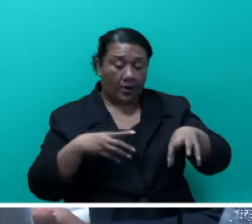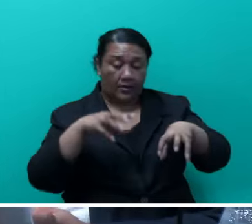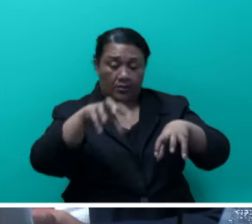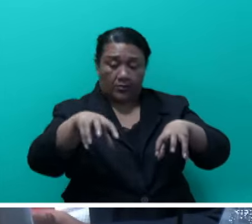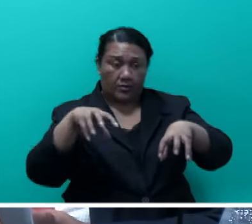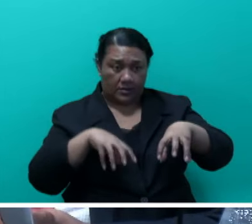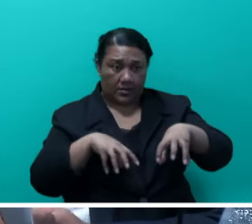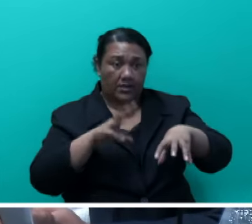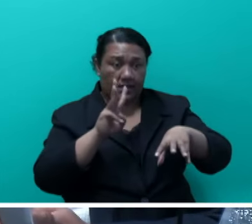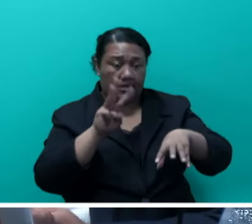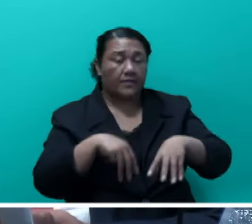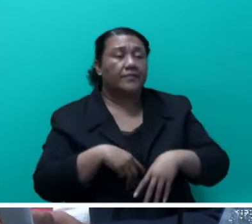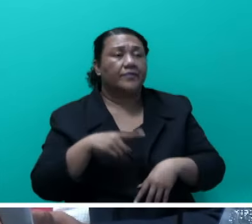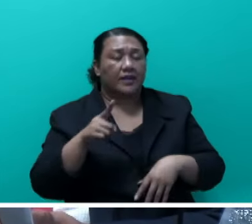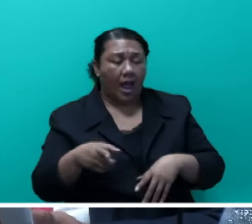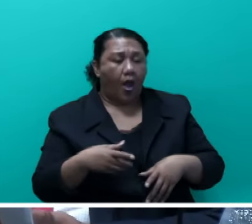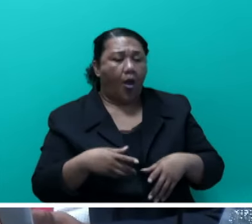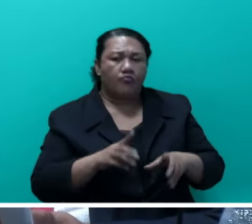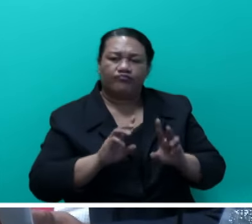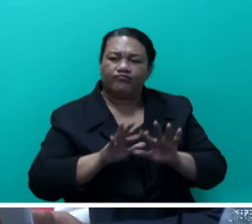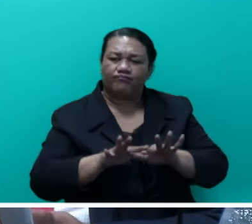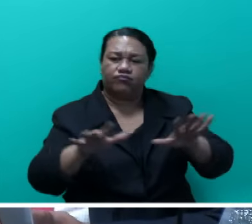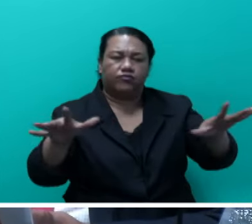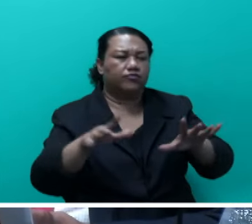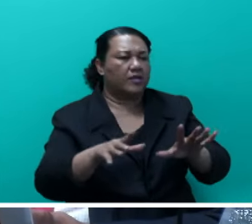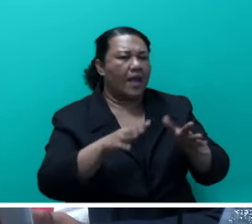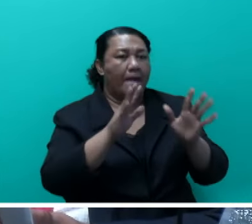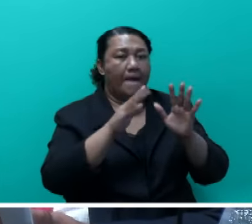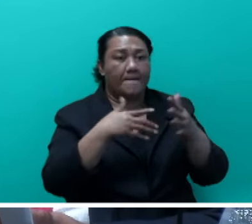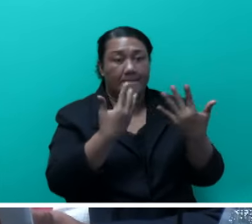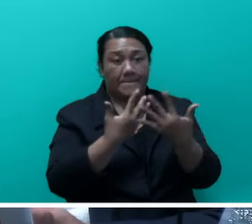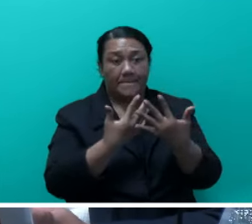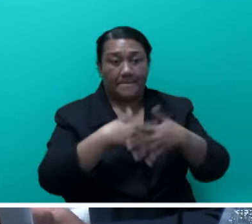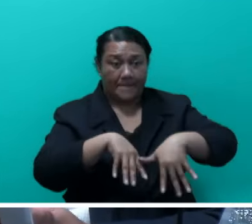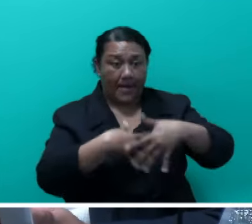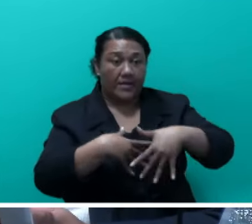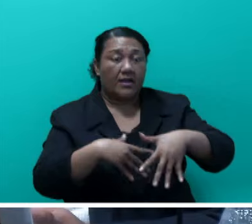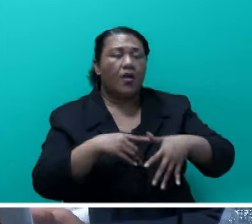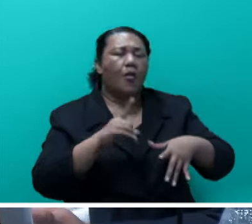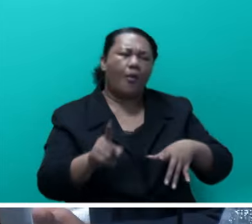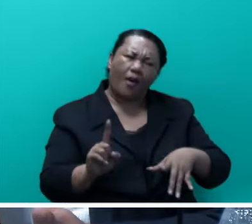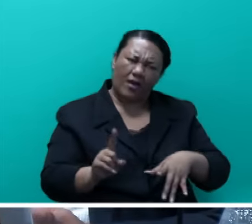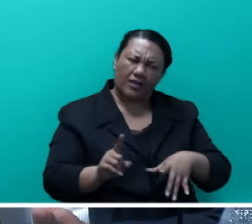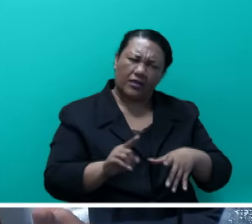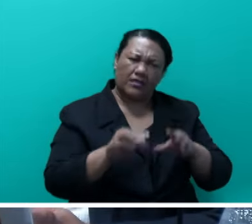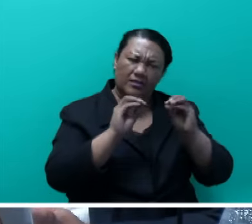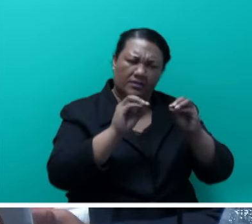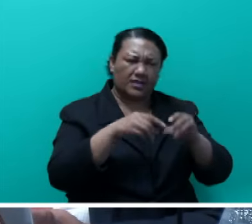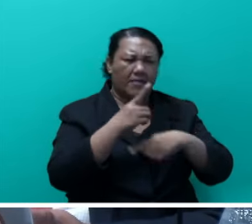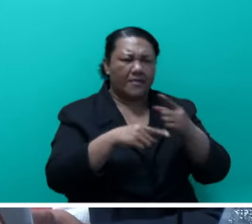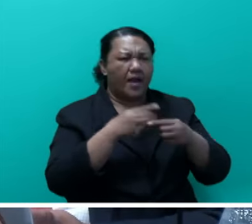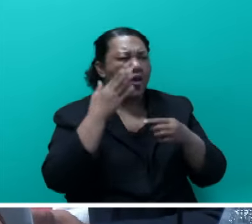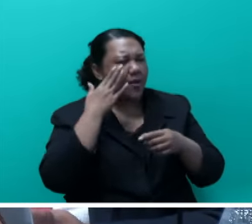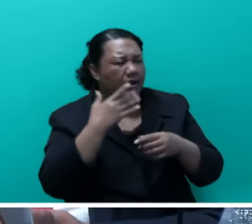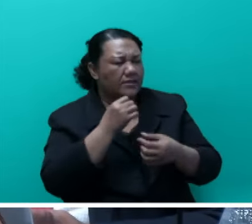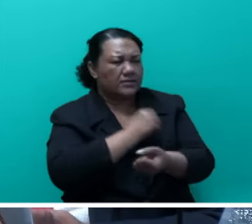you know, awareness on drugs, not only by themselves, but also with the use of the community. That's why there were no allowed to,